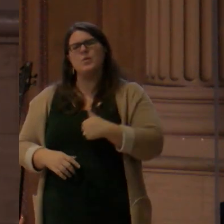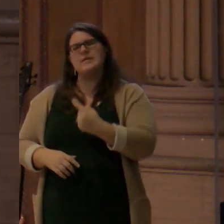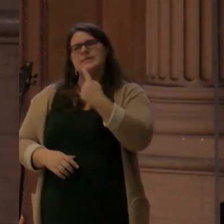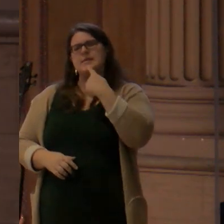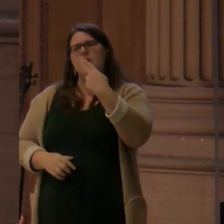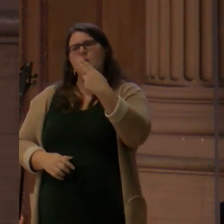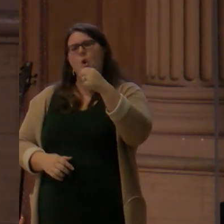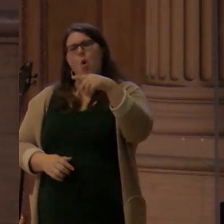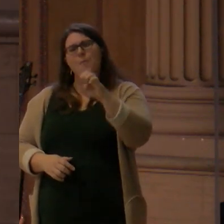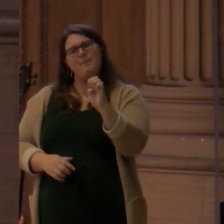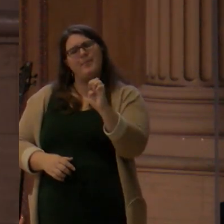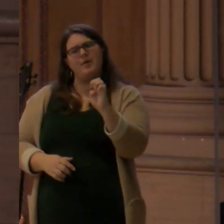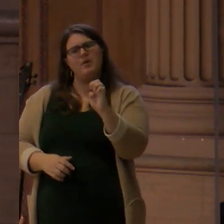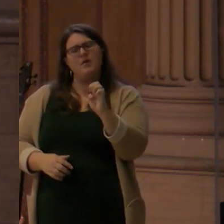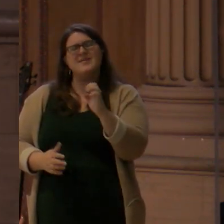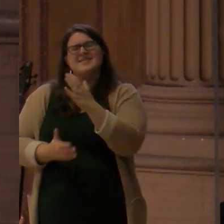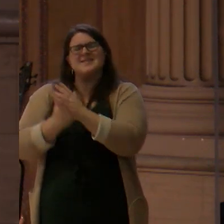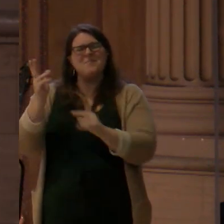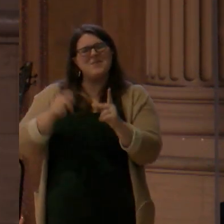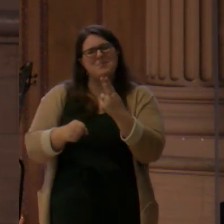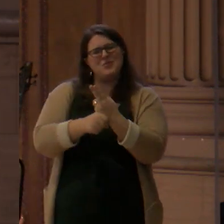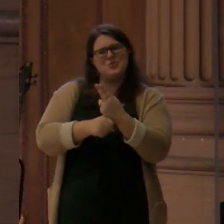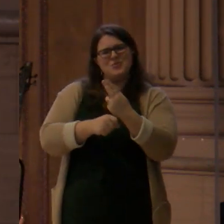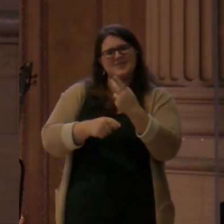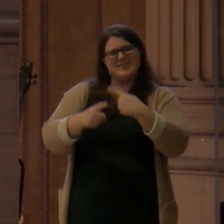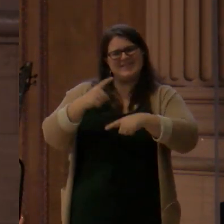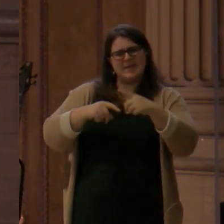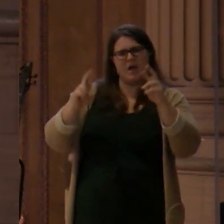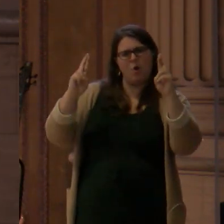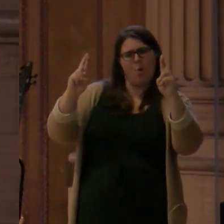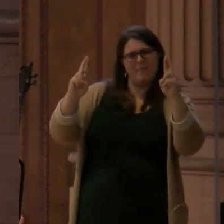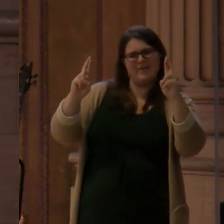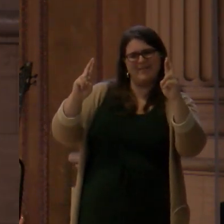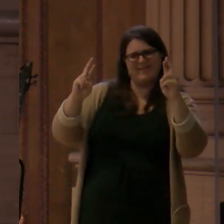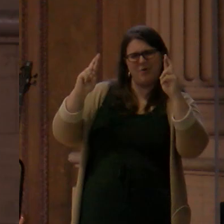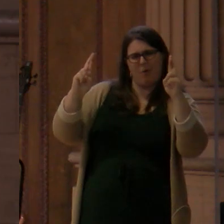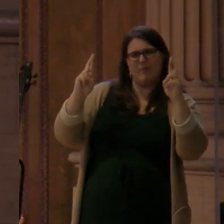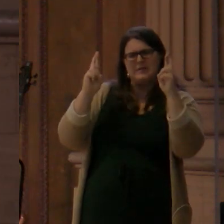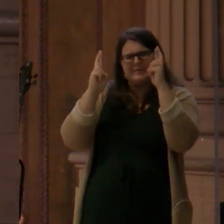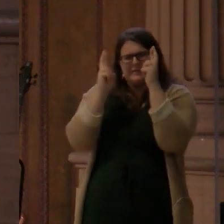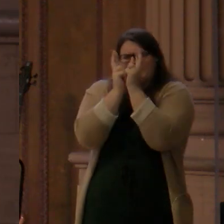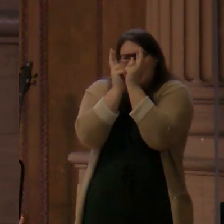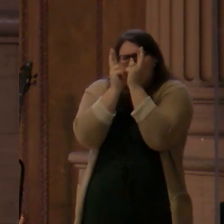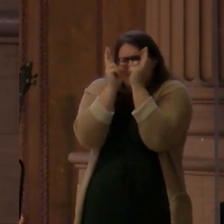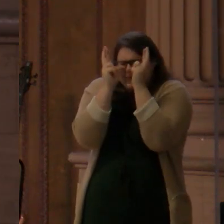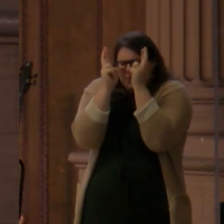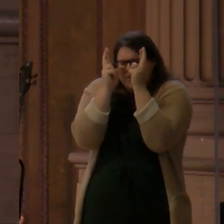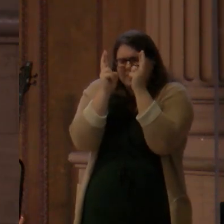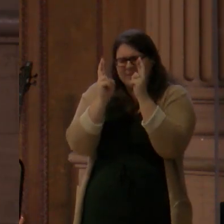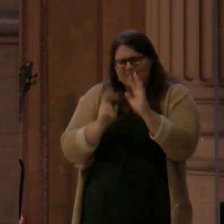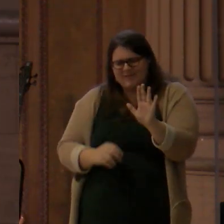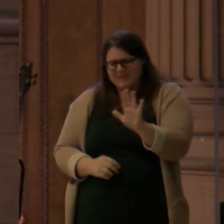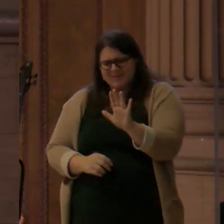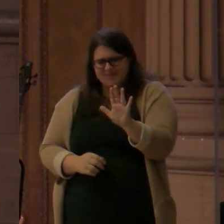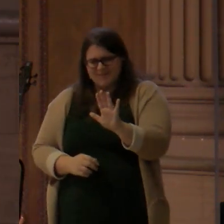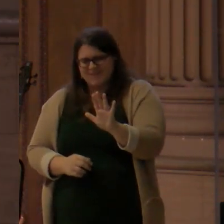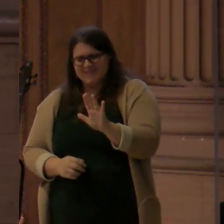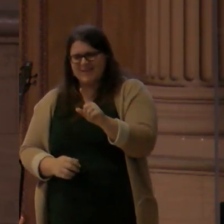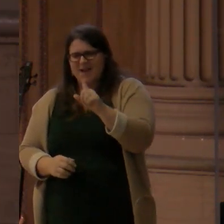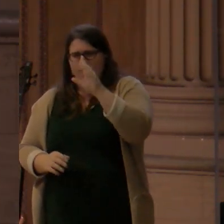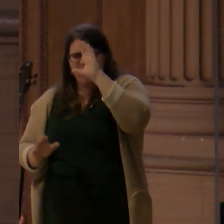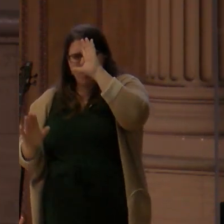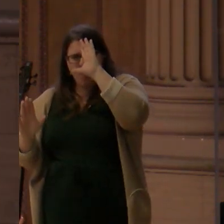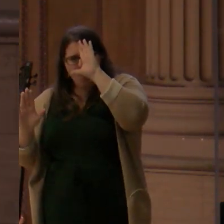upon a star. The end has been settled. Jesus has won. And we as his people, we get to